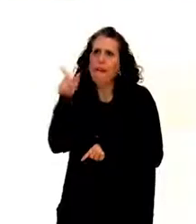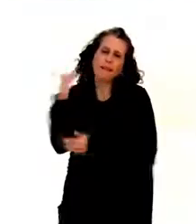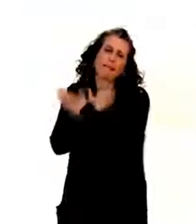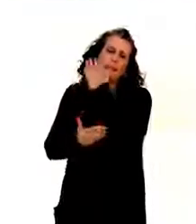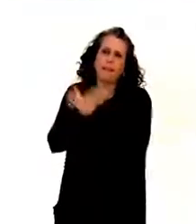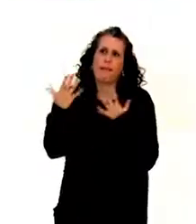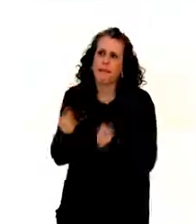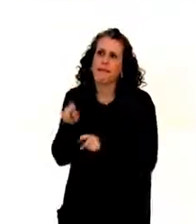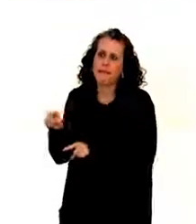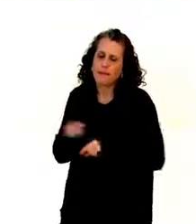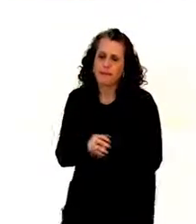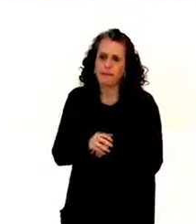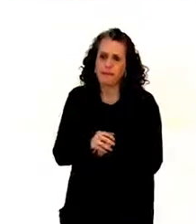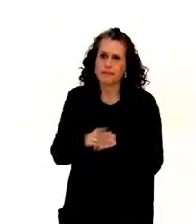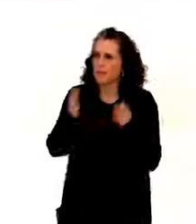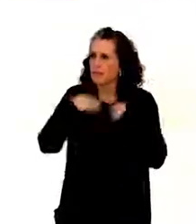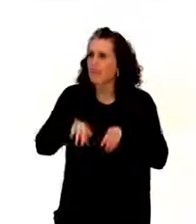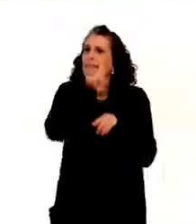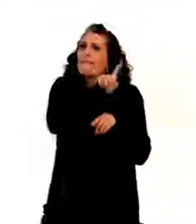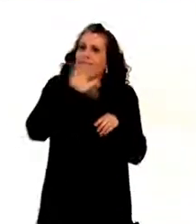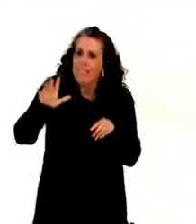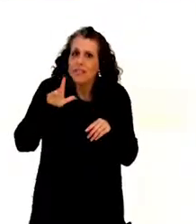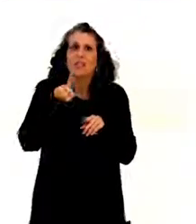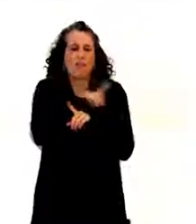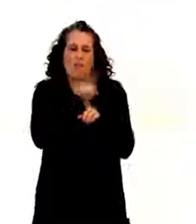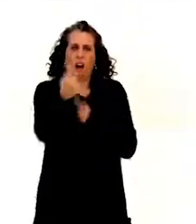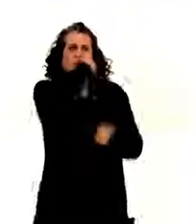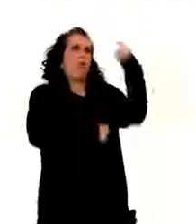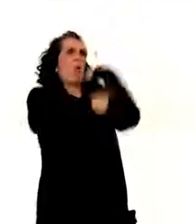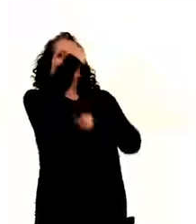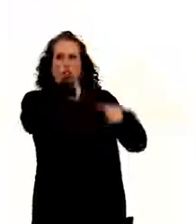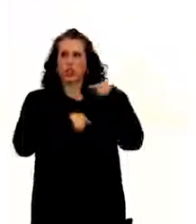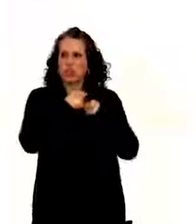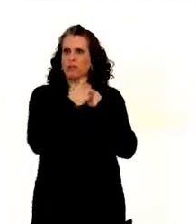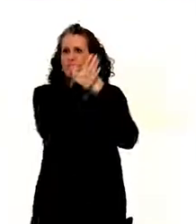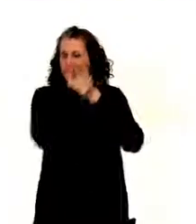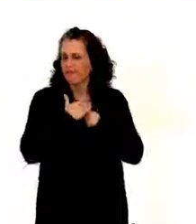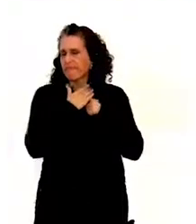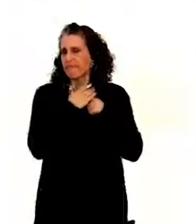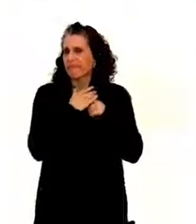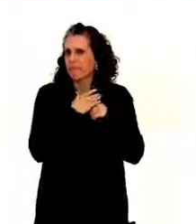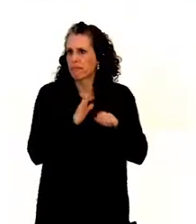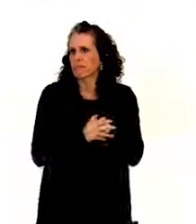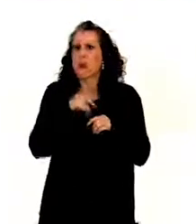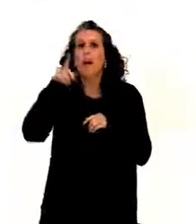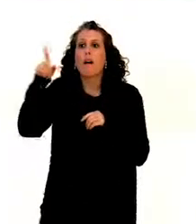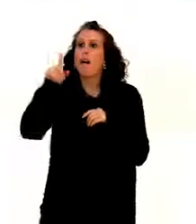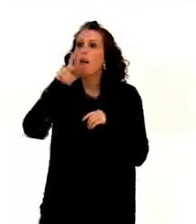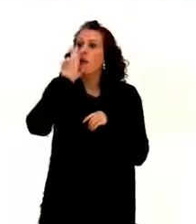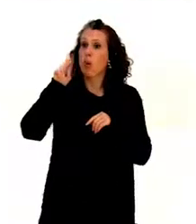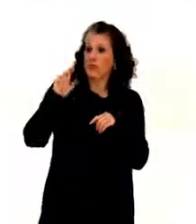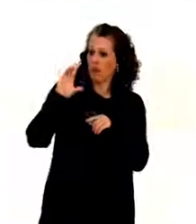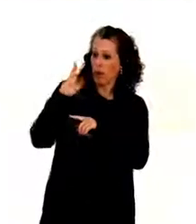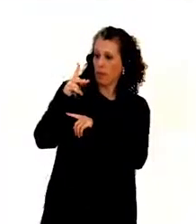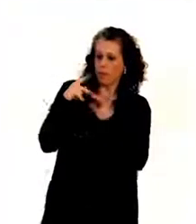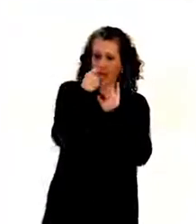Article 15, freedom from torture, other degrading and human treatment and punishment. Convention prohibits explicitly